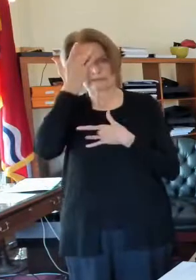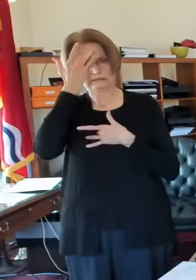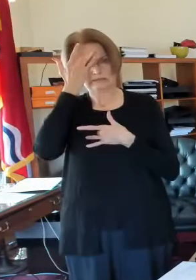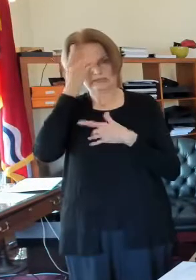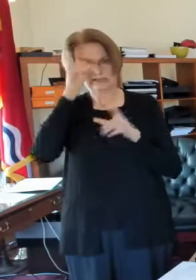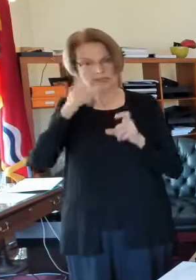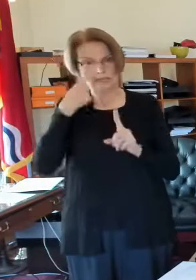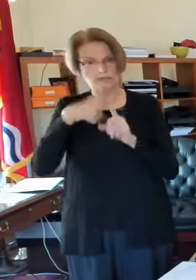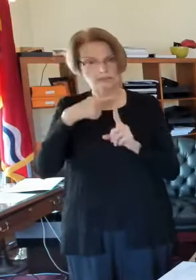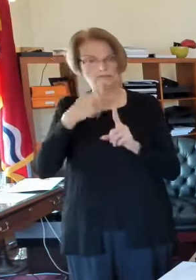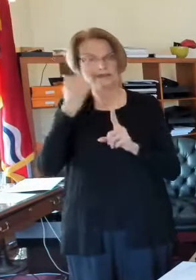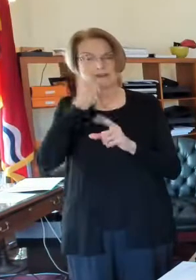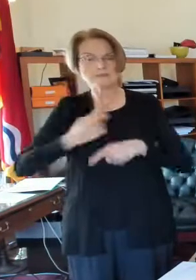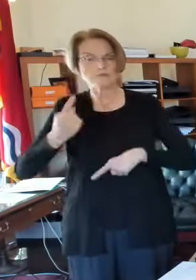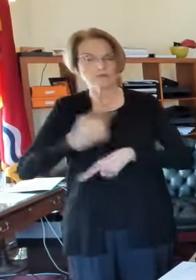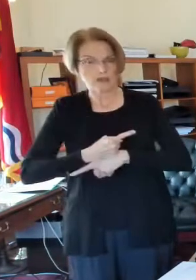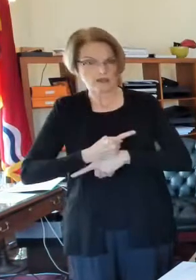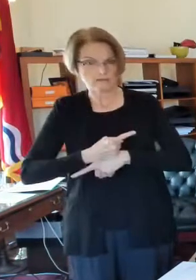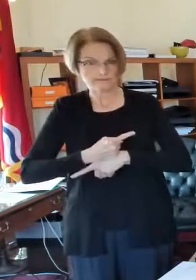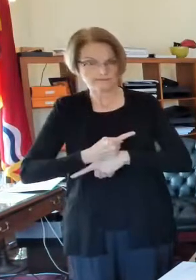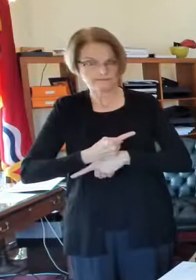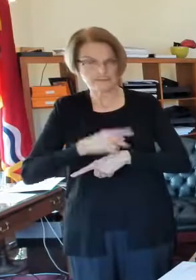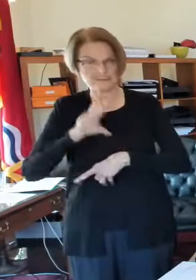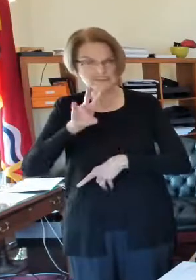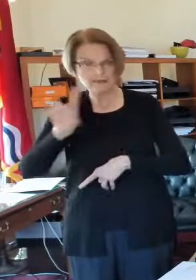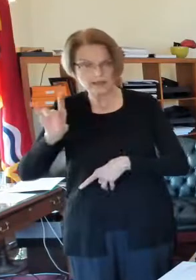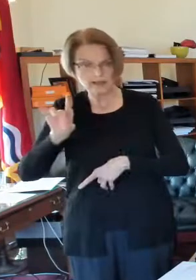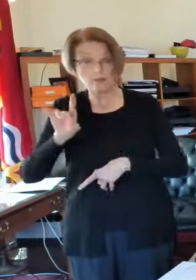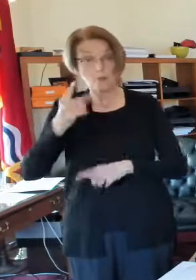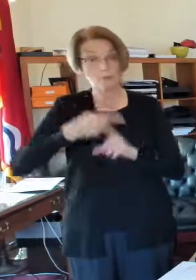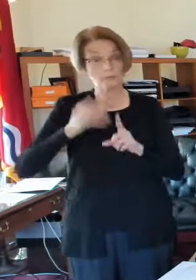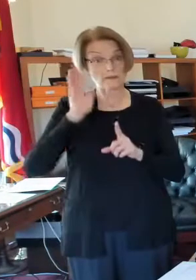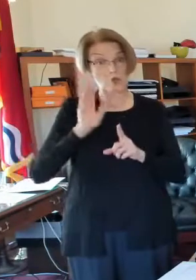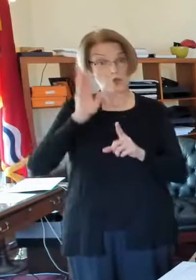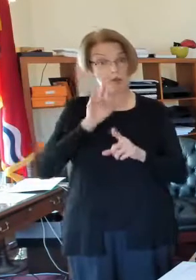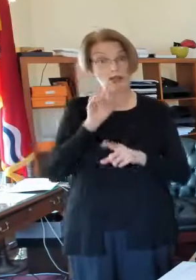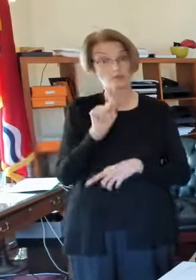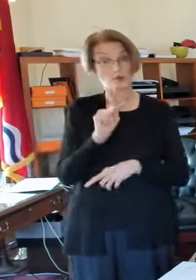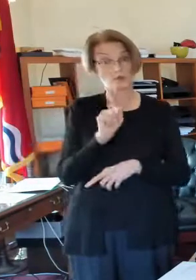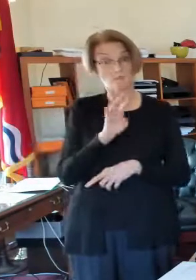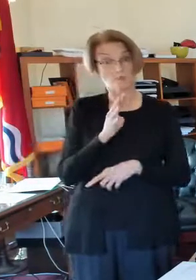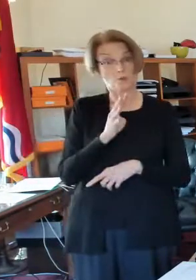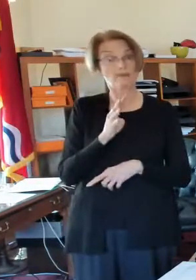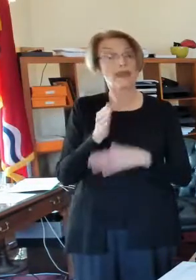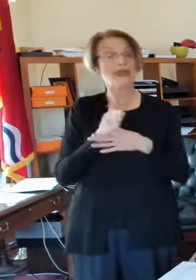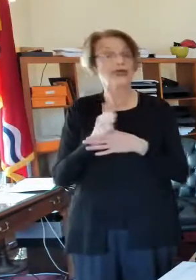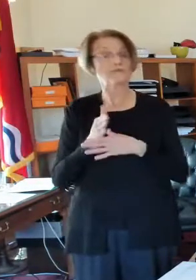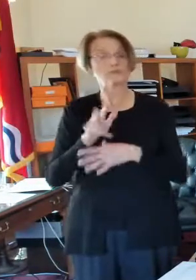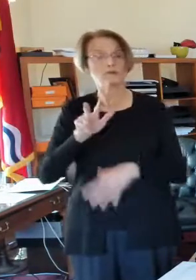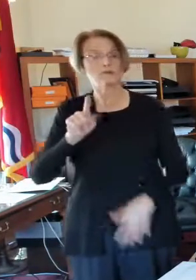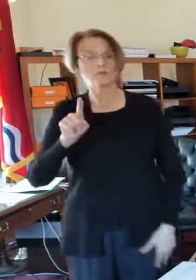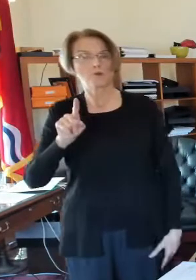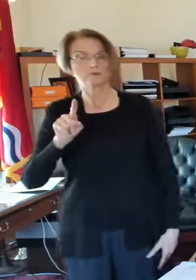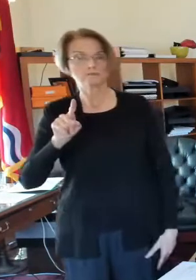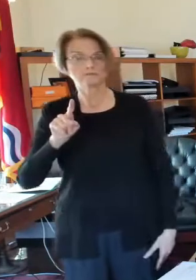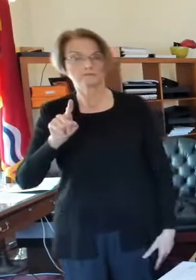cases a day. One month ago, on October the 4th, we were averaging 31.